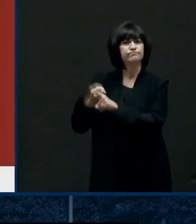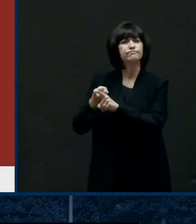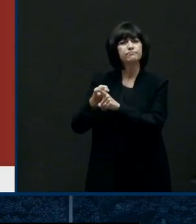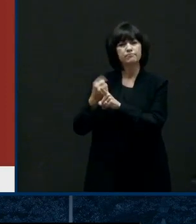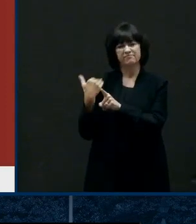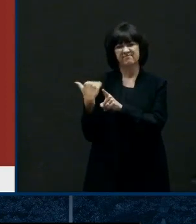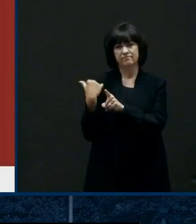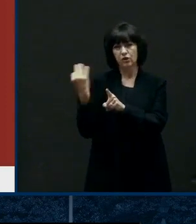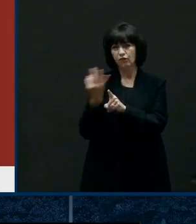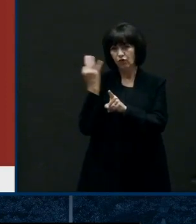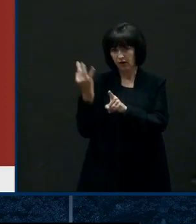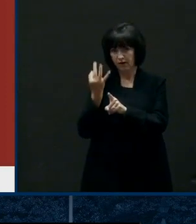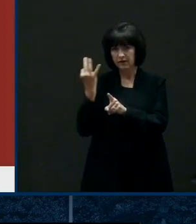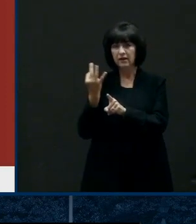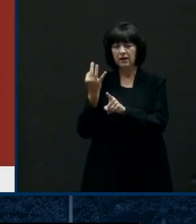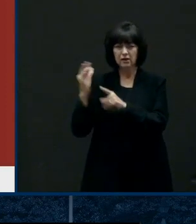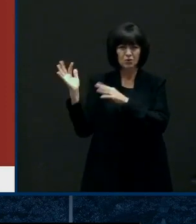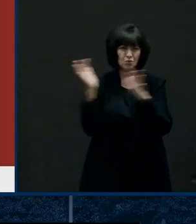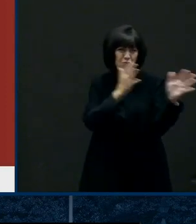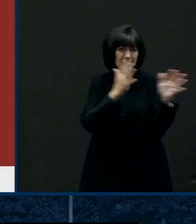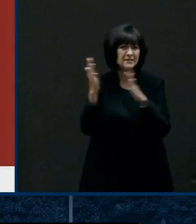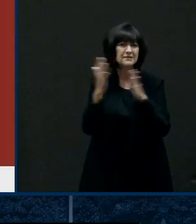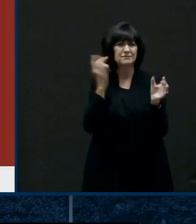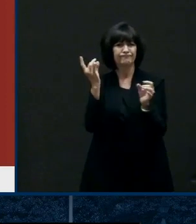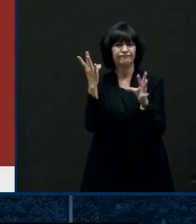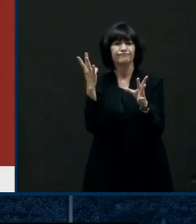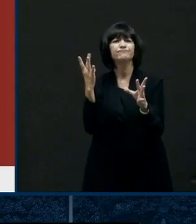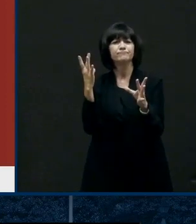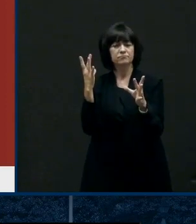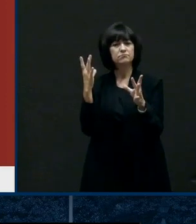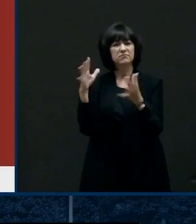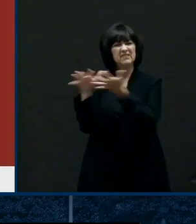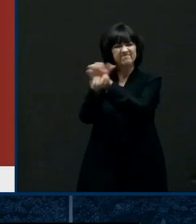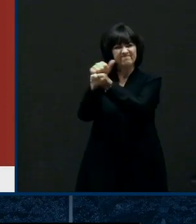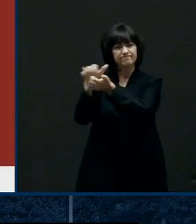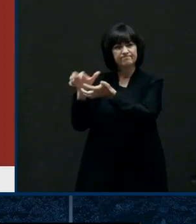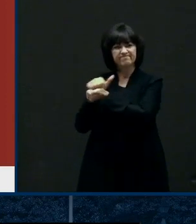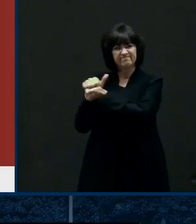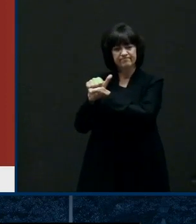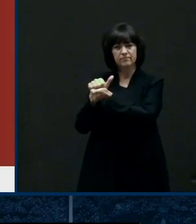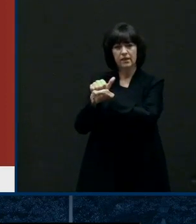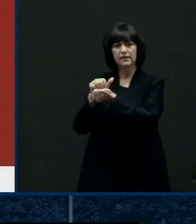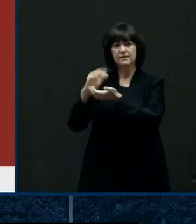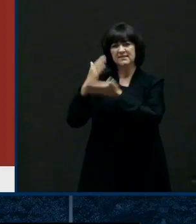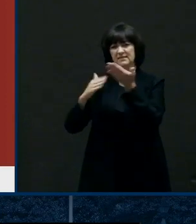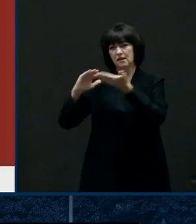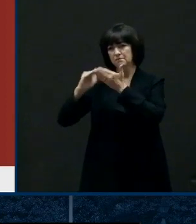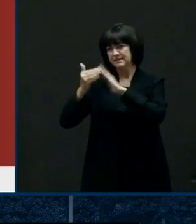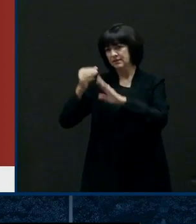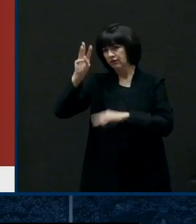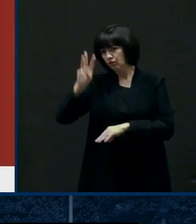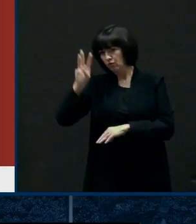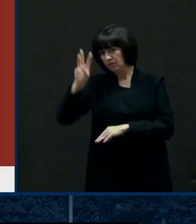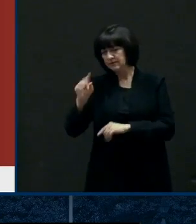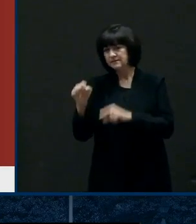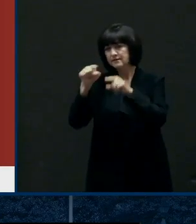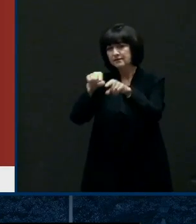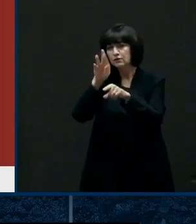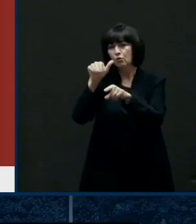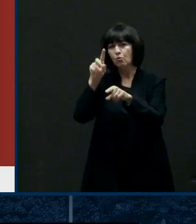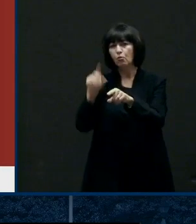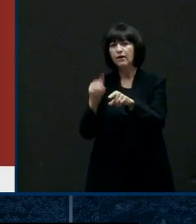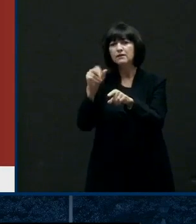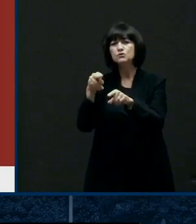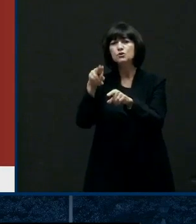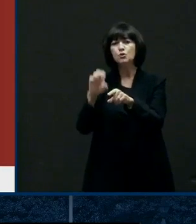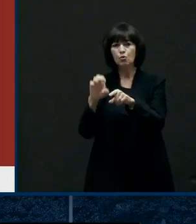significant winds and damage in the city of Wilmington and Brandywine 100 and and west towards